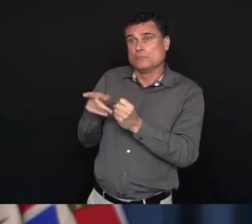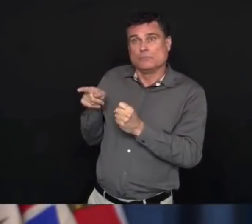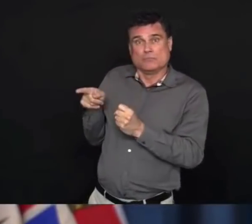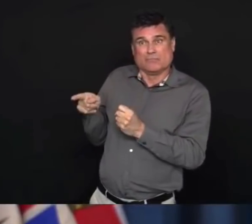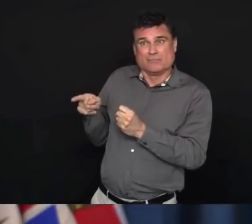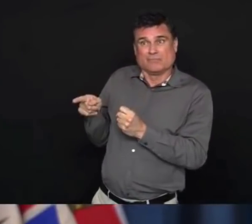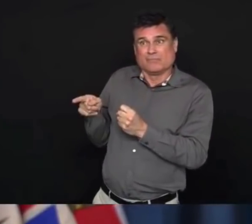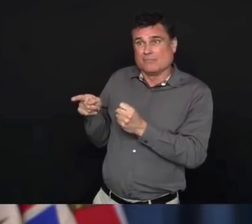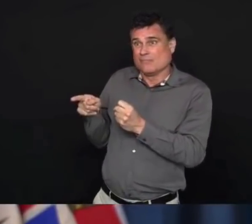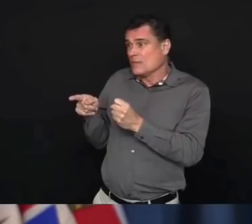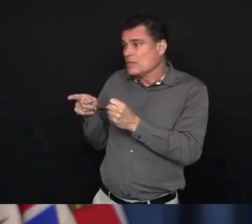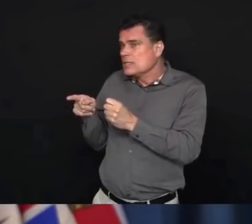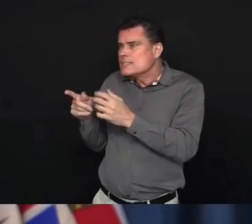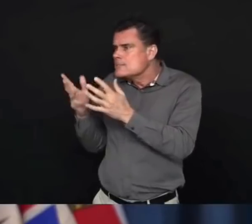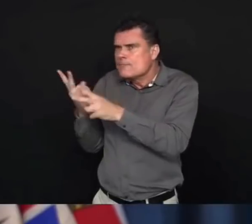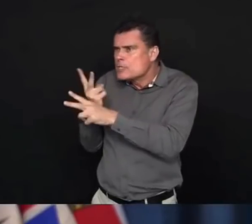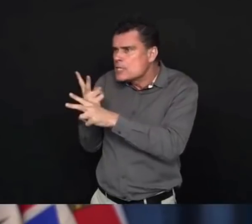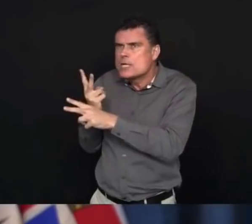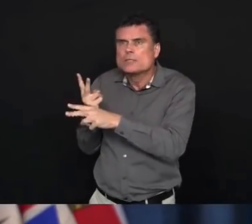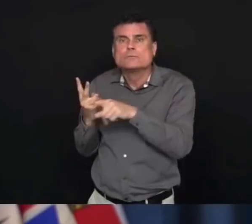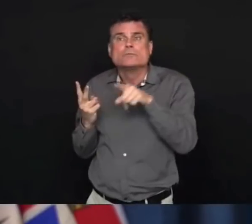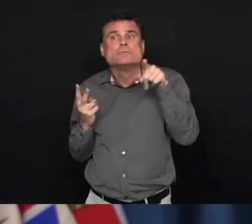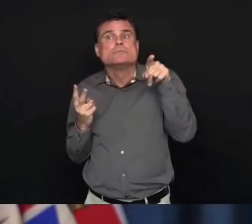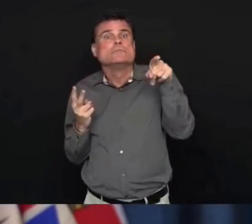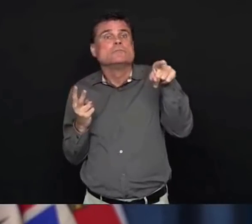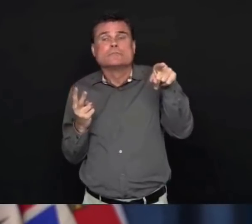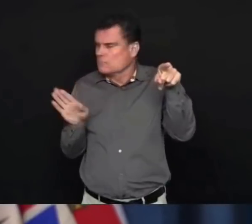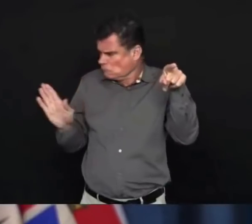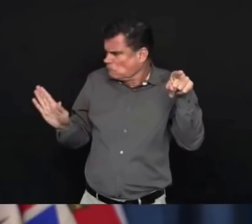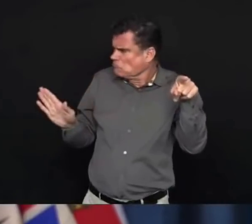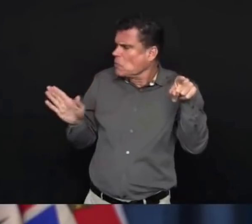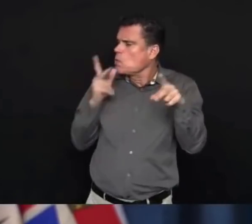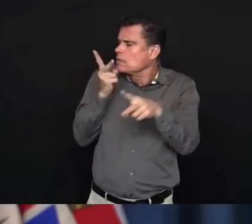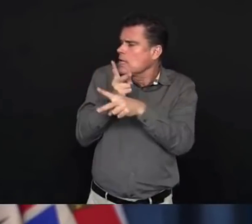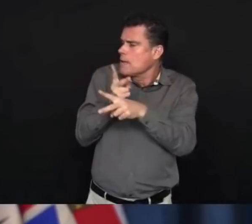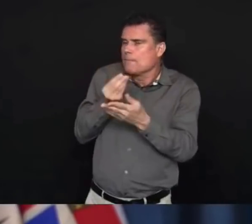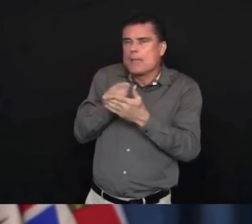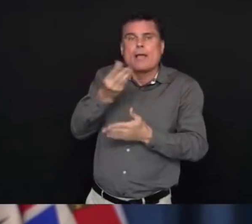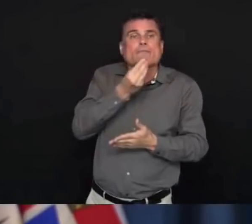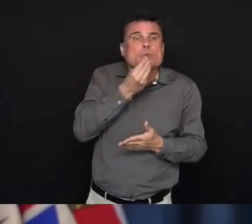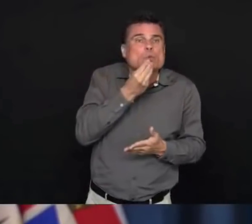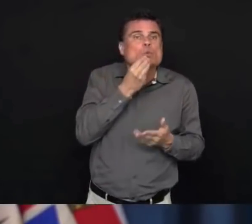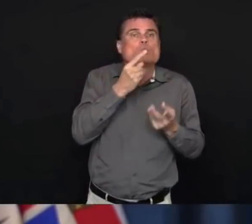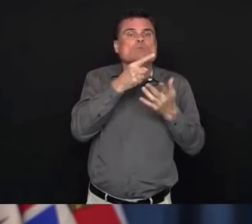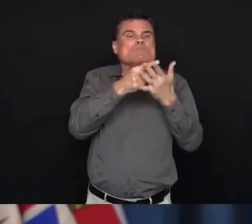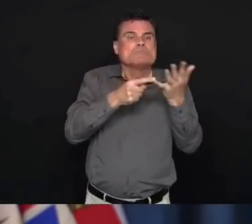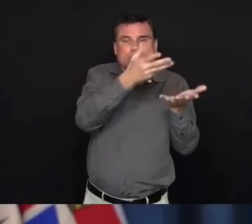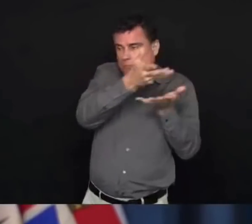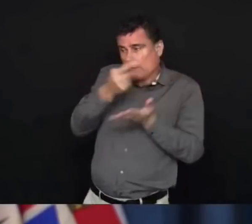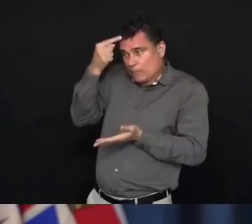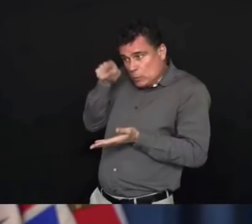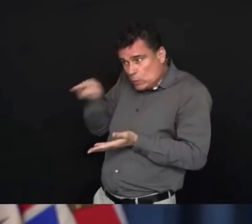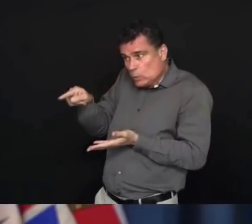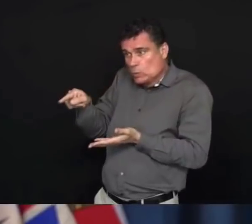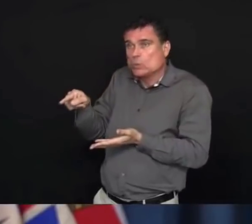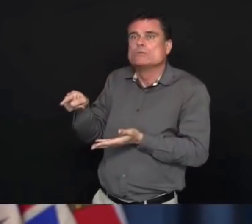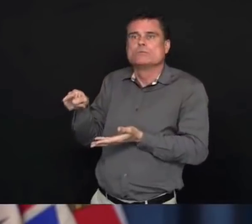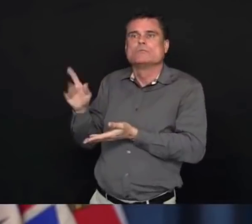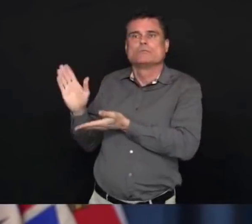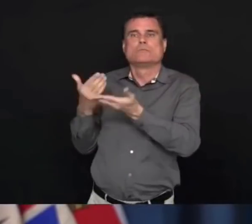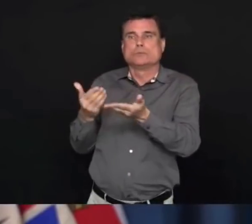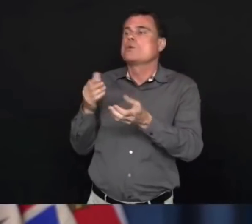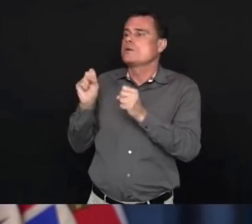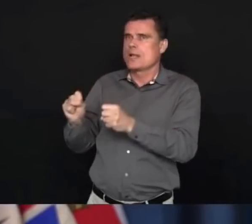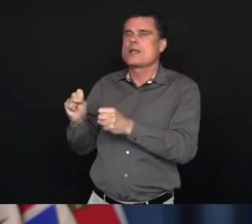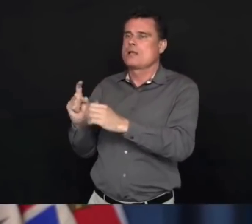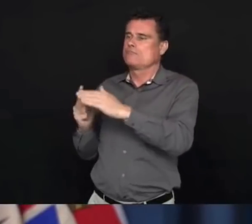We also are going to be doing regular check-ins on everybody who is in self-isolation to make sure they have the things that they need to continue